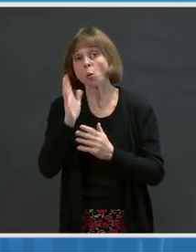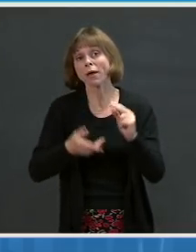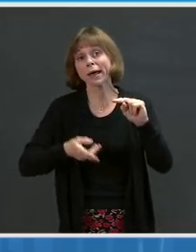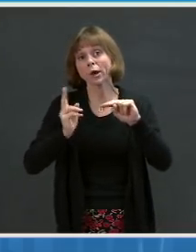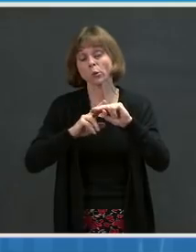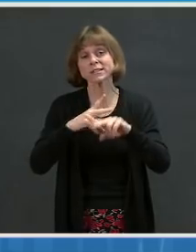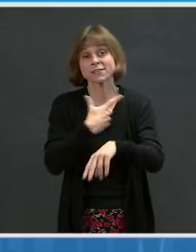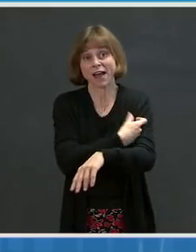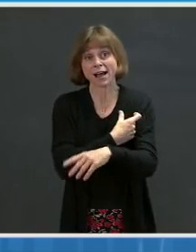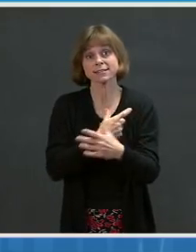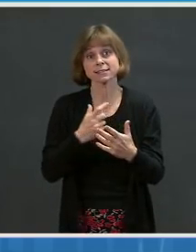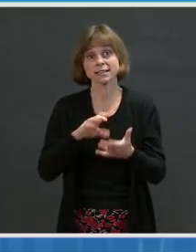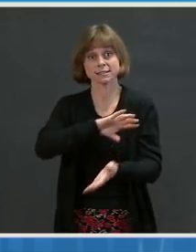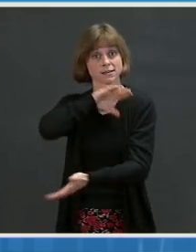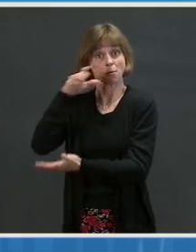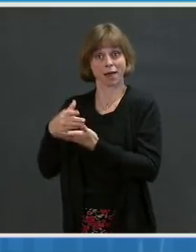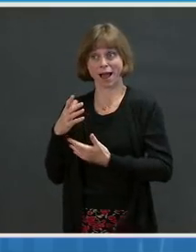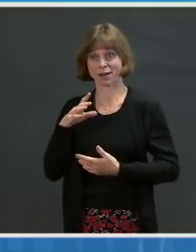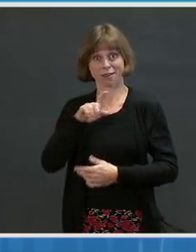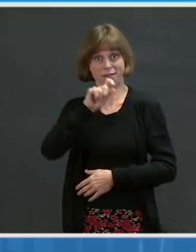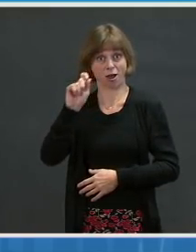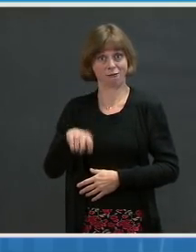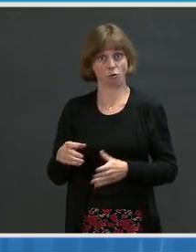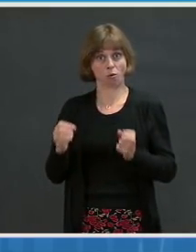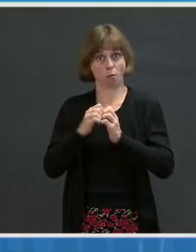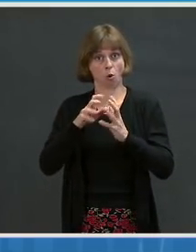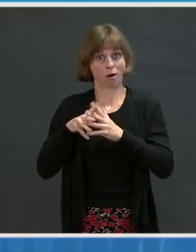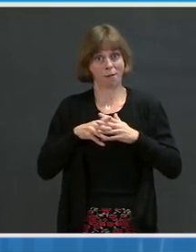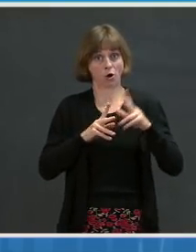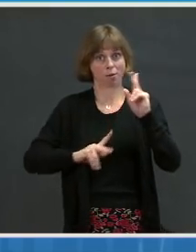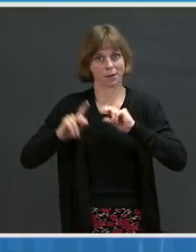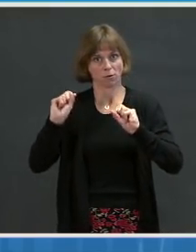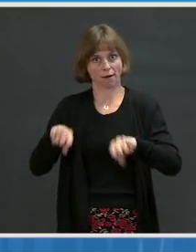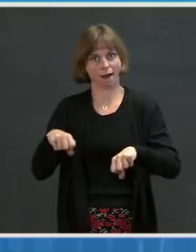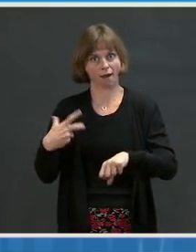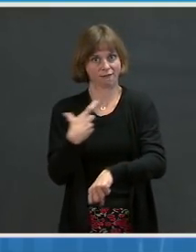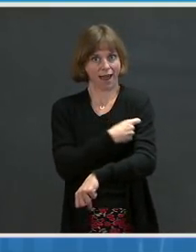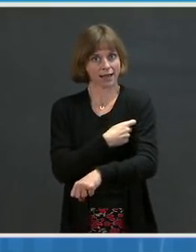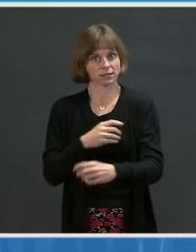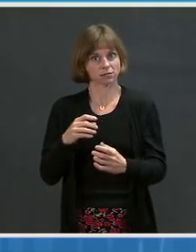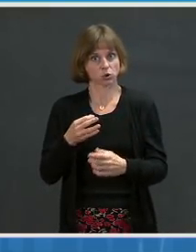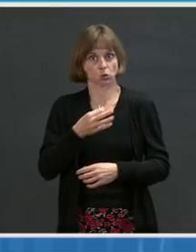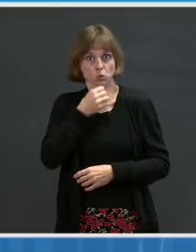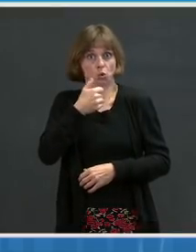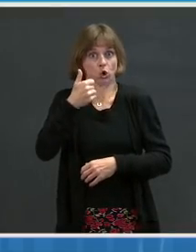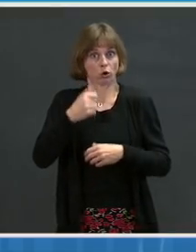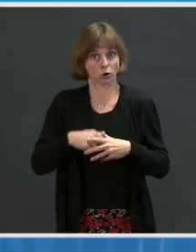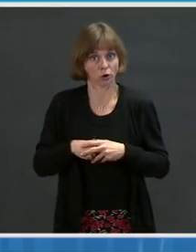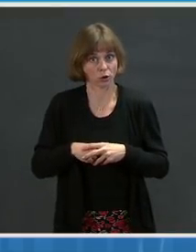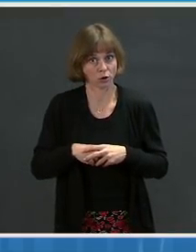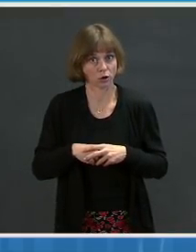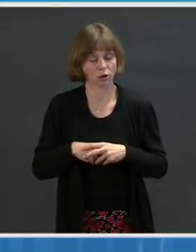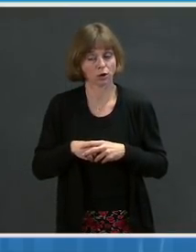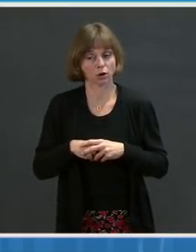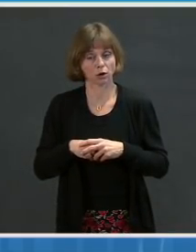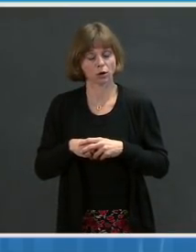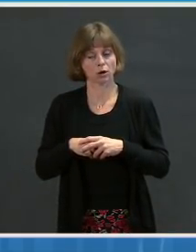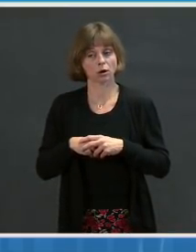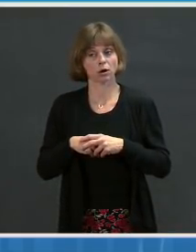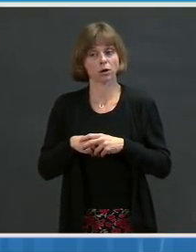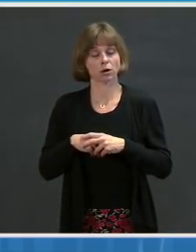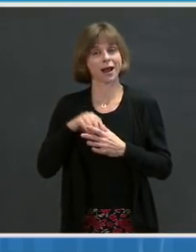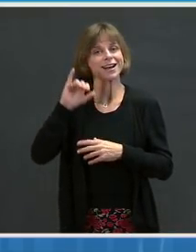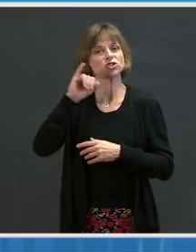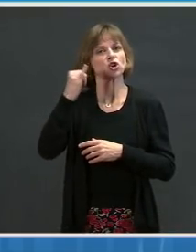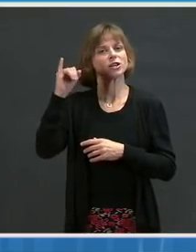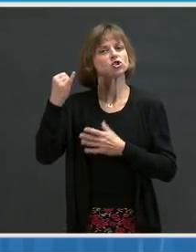access to getting vaccinated sooner. Keep in mind that the J&J contract